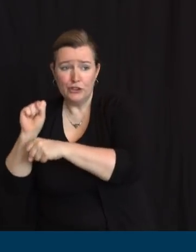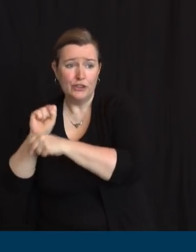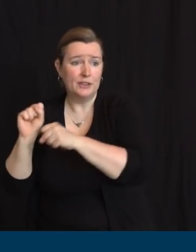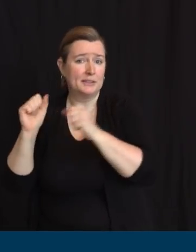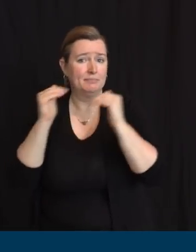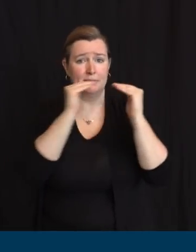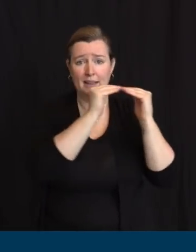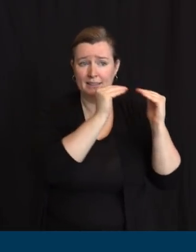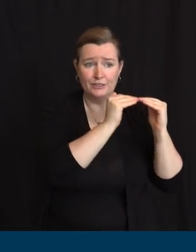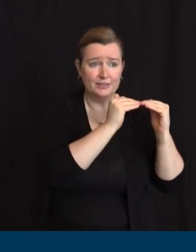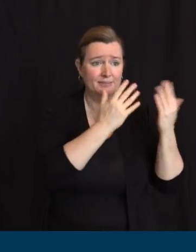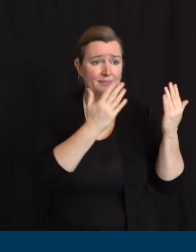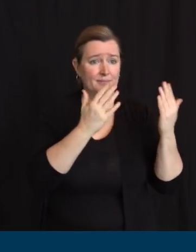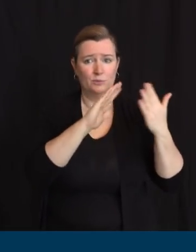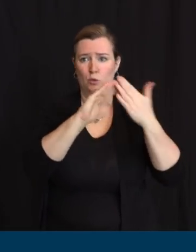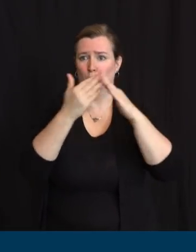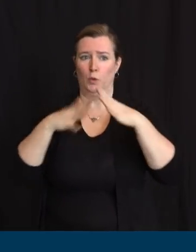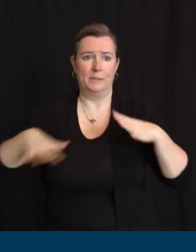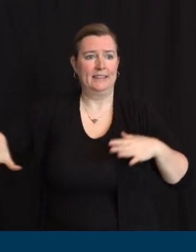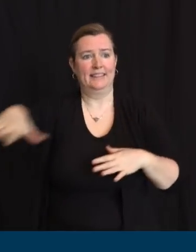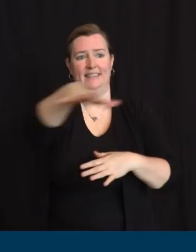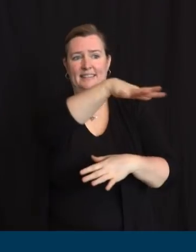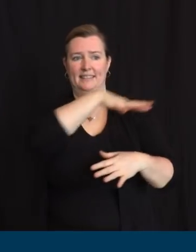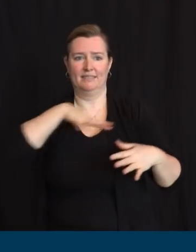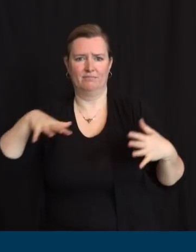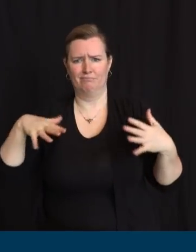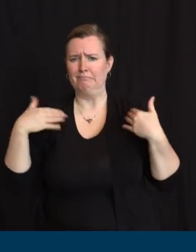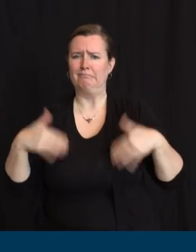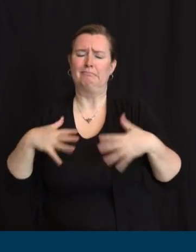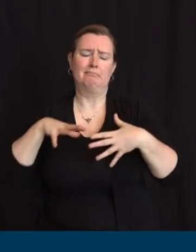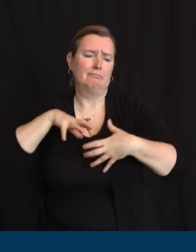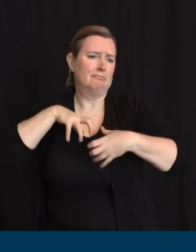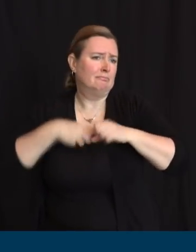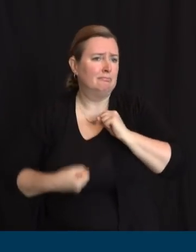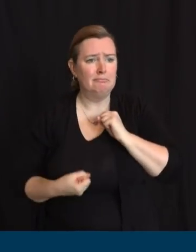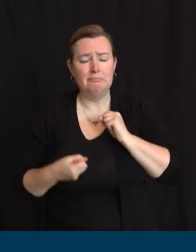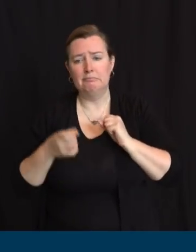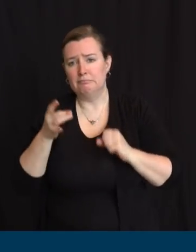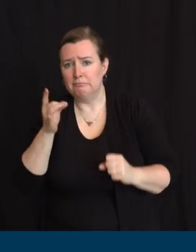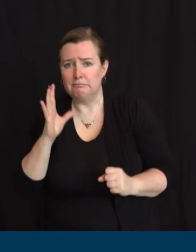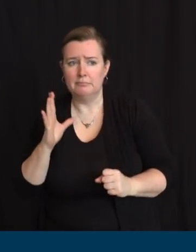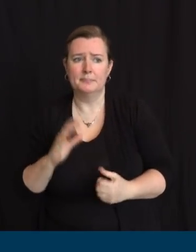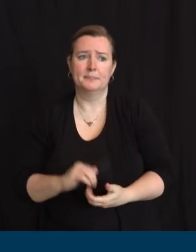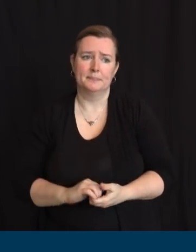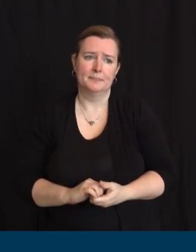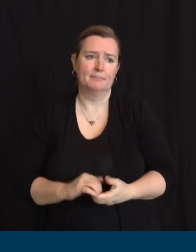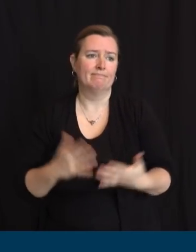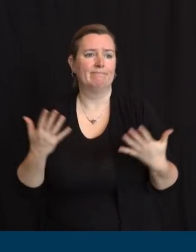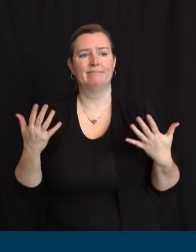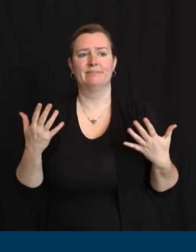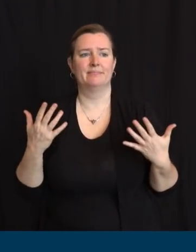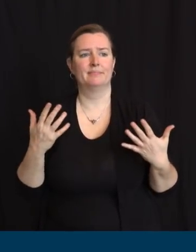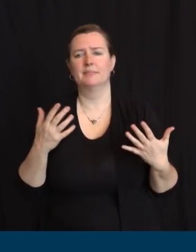And we grieve because we know we cannot adequately say goodbye to them at this time. COVID